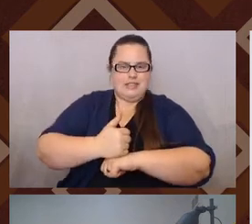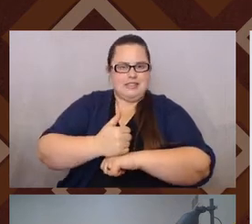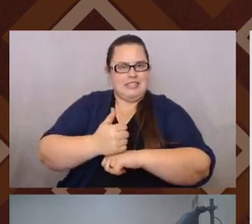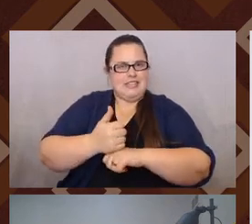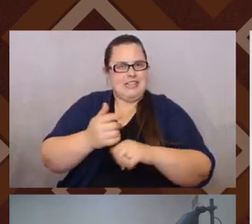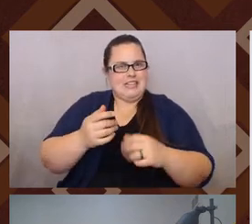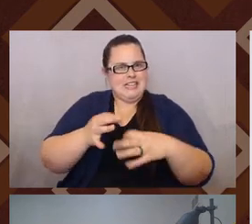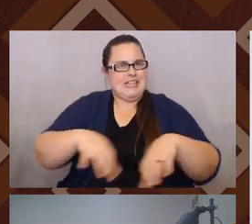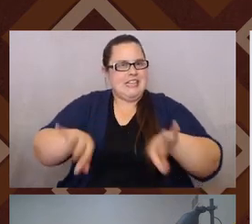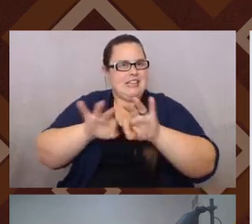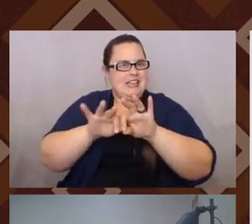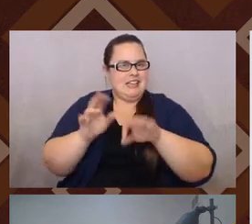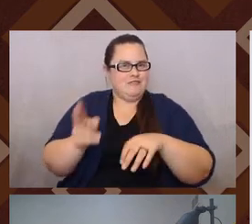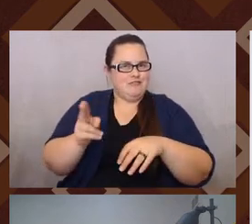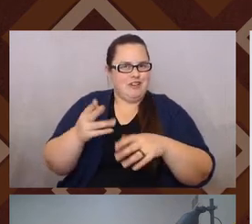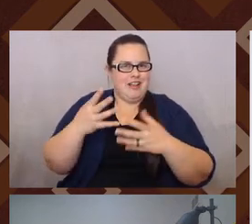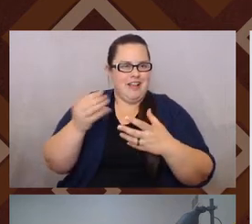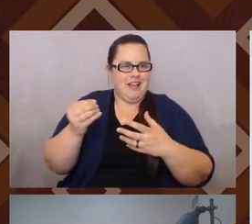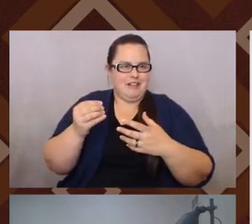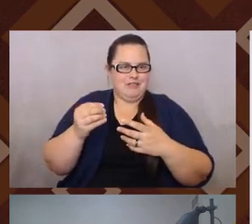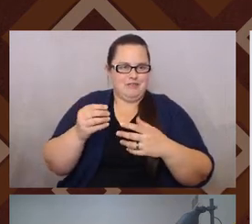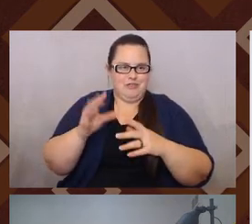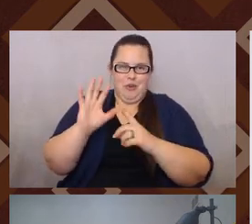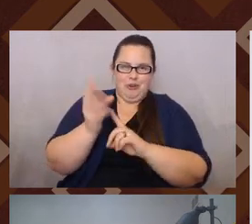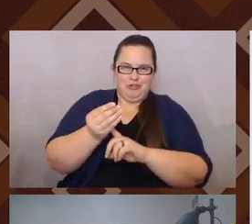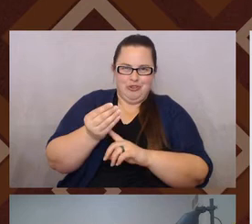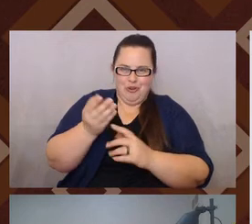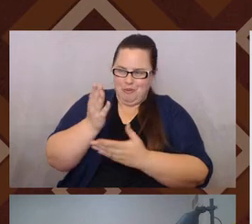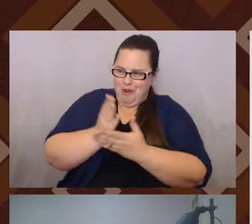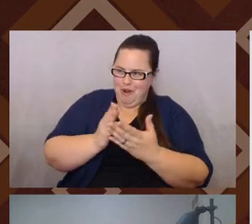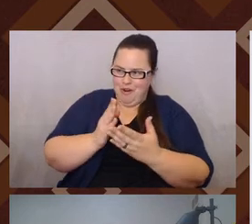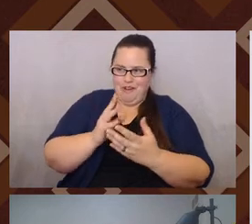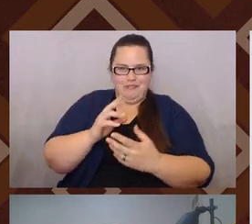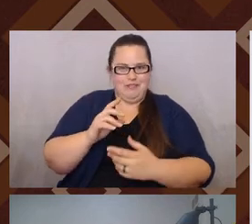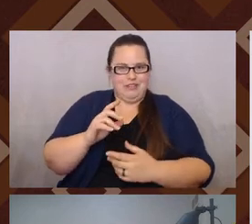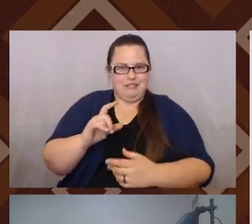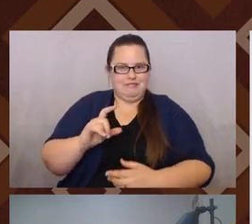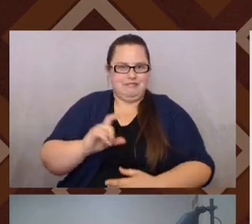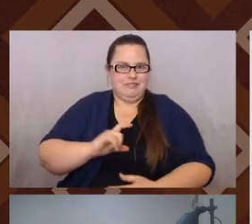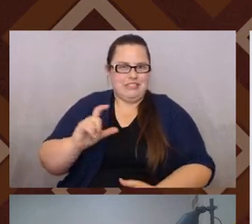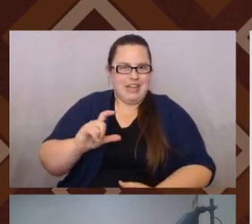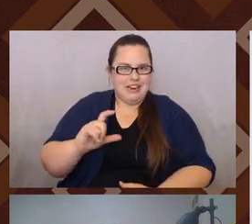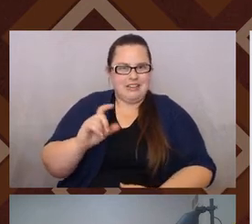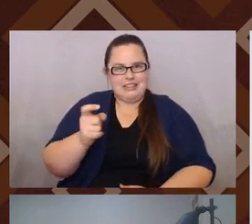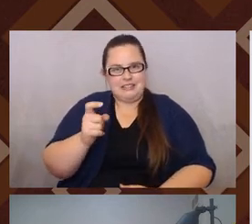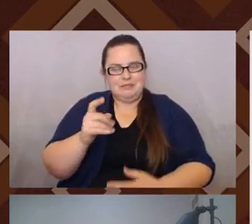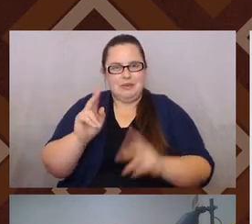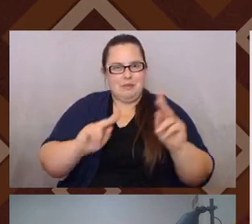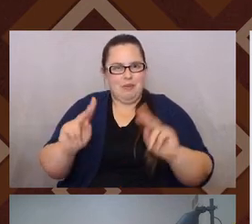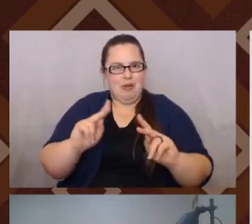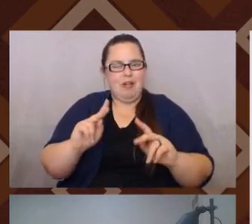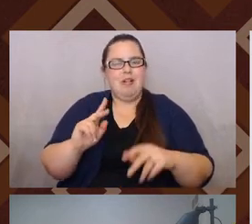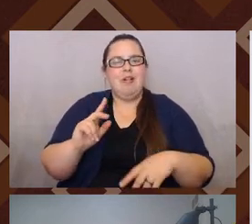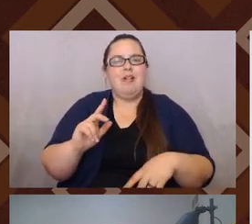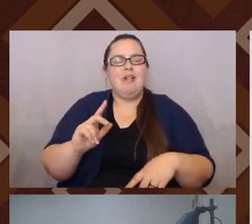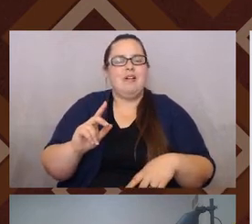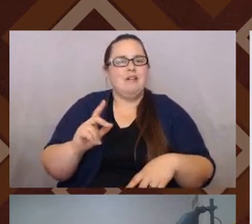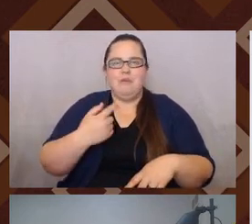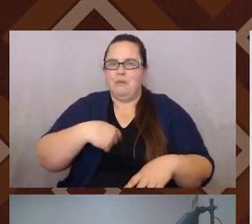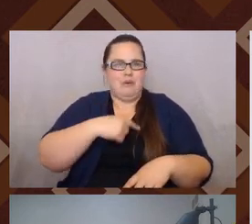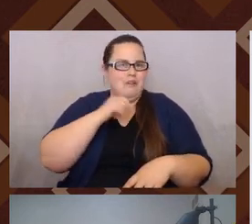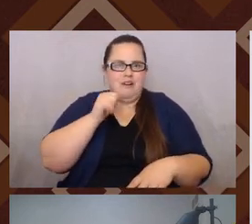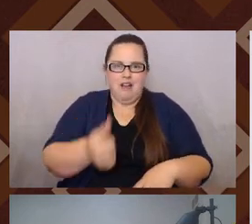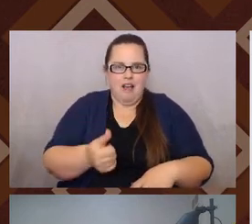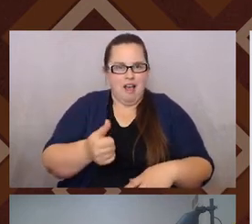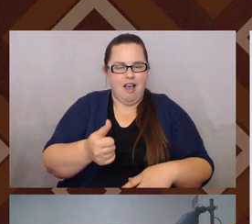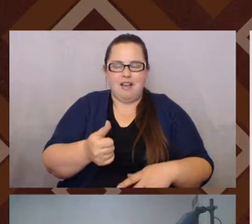element of Chicanx people. Like that's been a huge part of, right. Like we're not, um, we